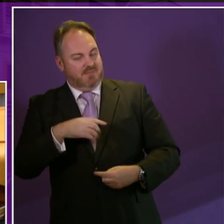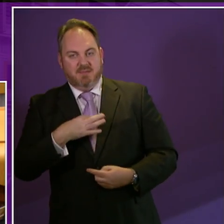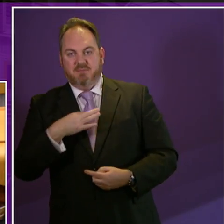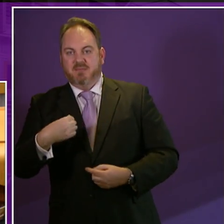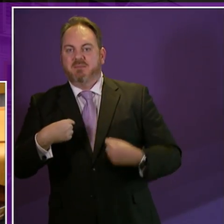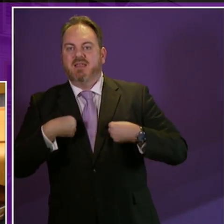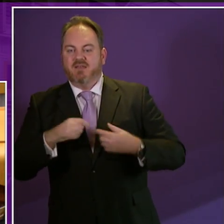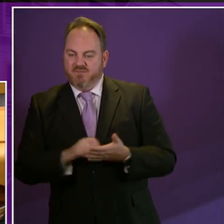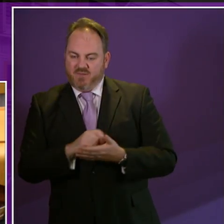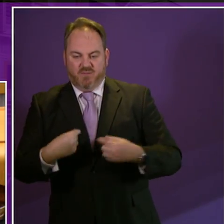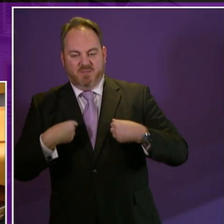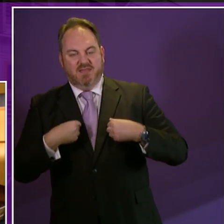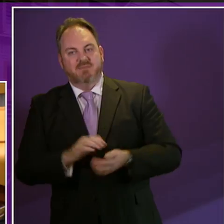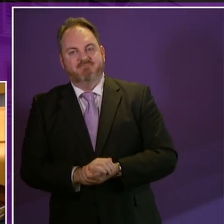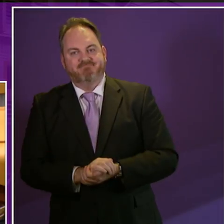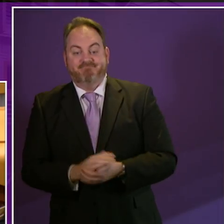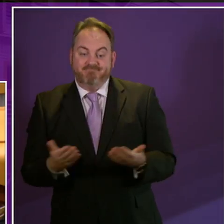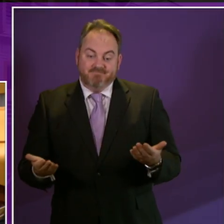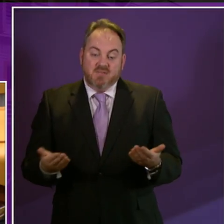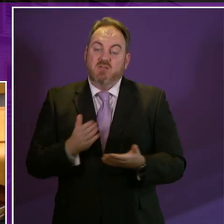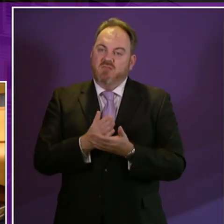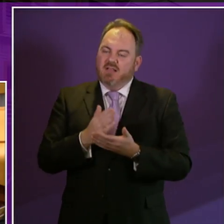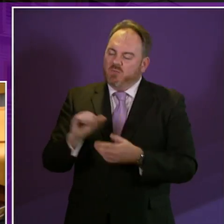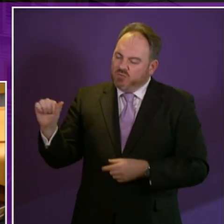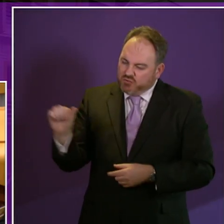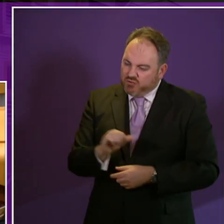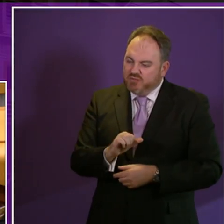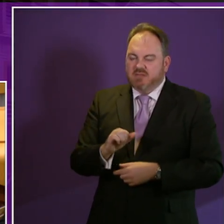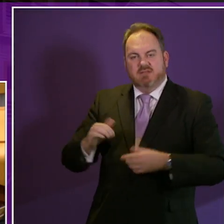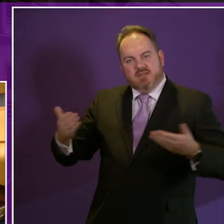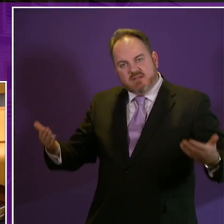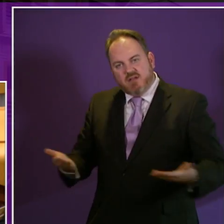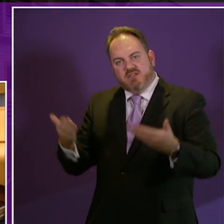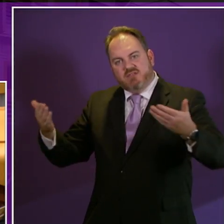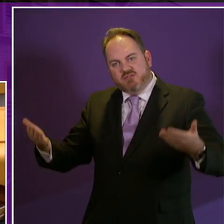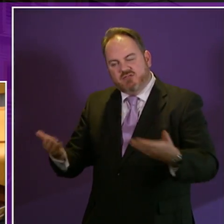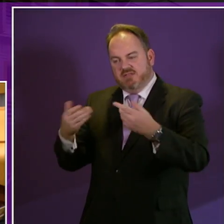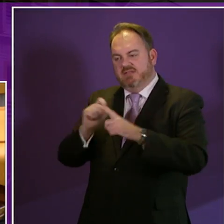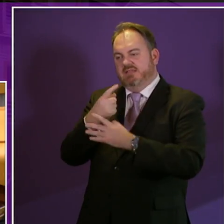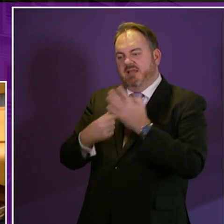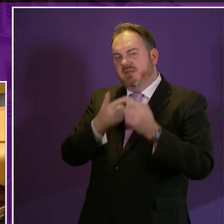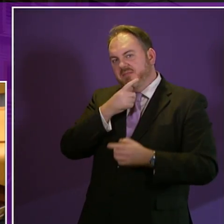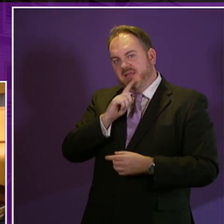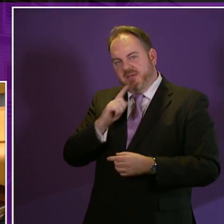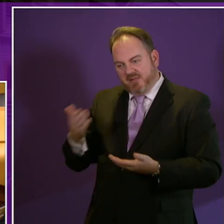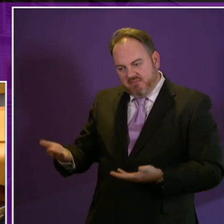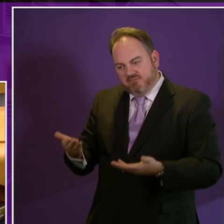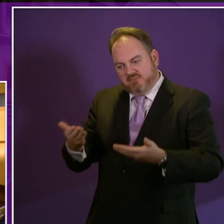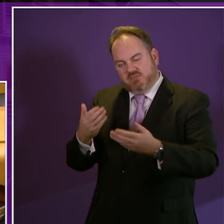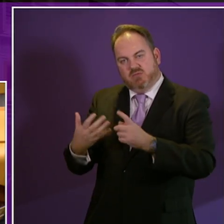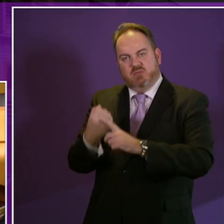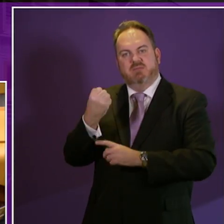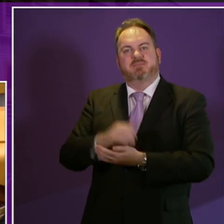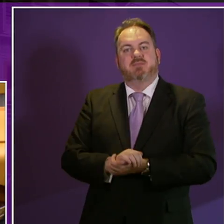movement and I think we should welcome that and encourage them as they seek to lobby us all. I hope